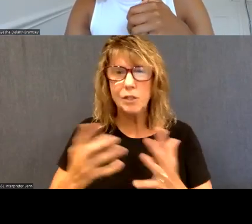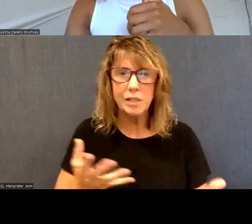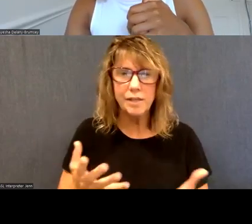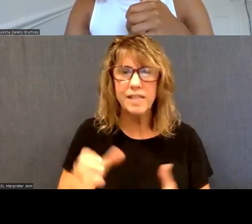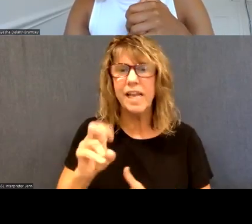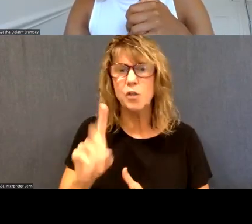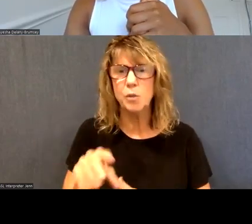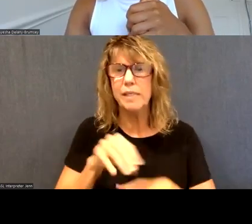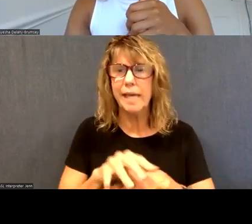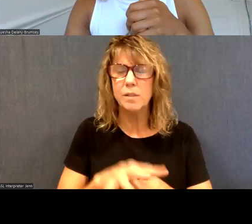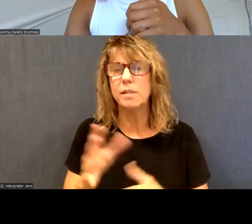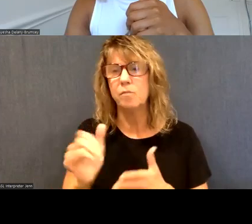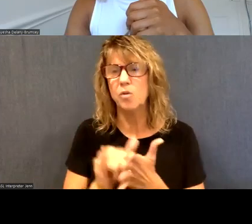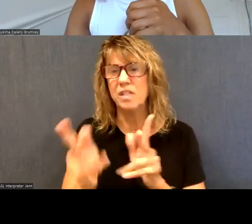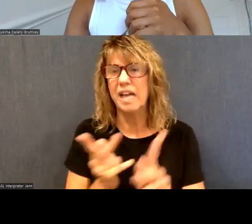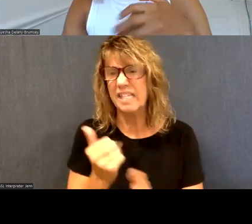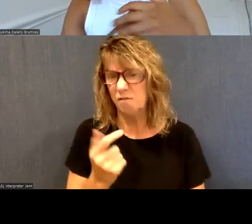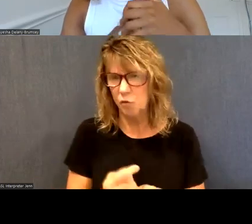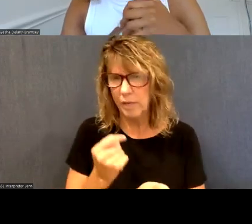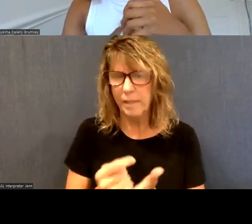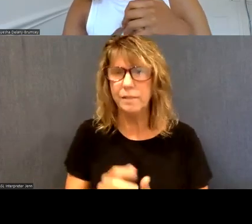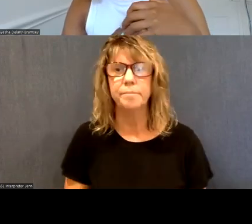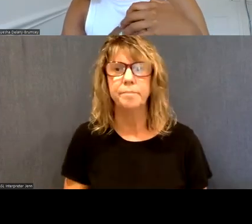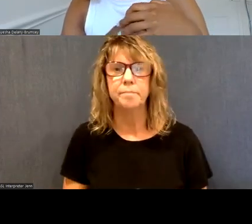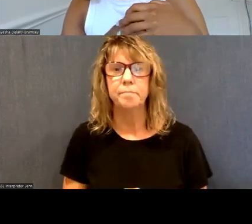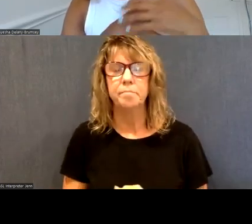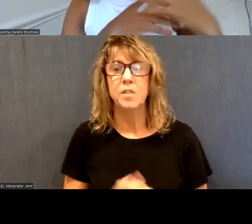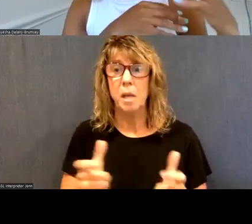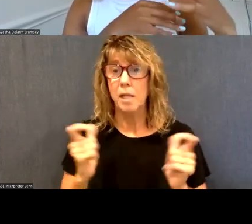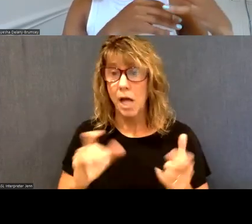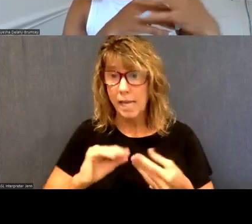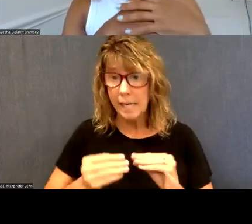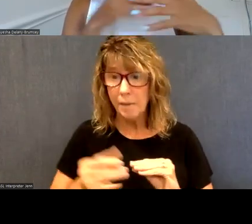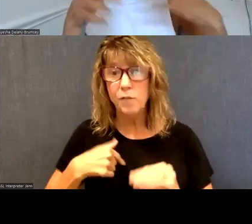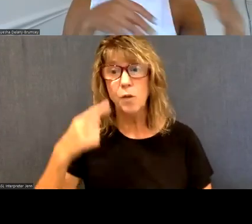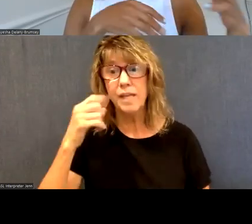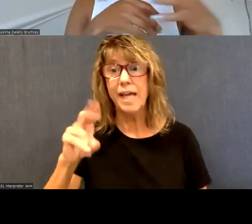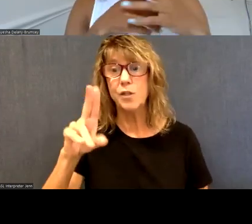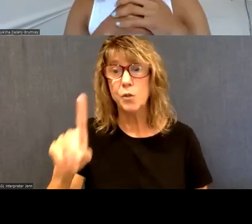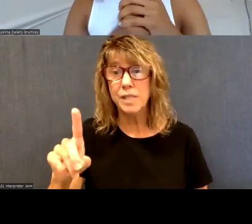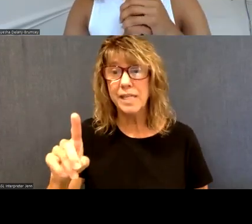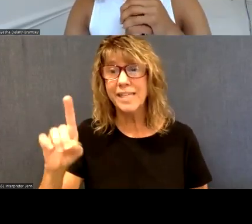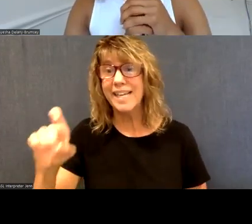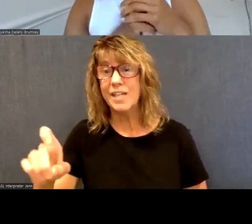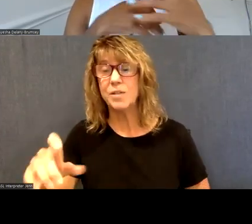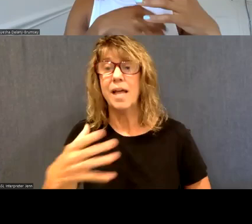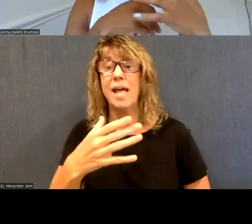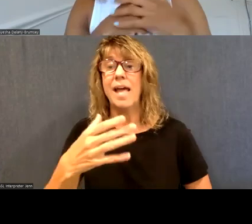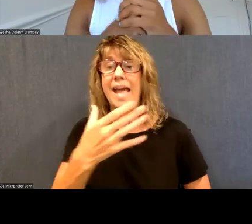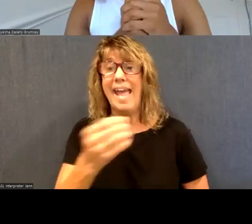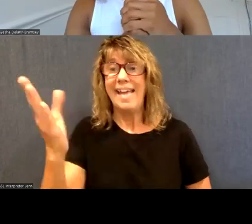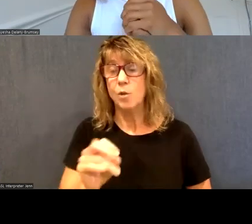substance use treatment. So, uh, definitely a high number, but if I, if you think about the SUD diagnosis and or positive toxicology,